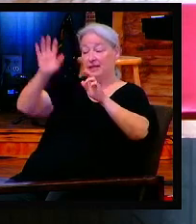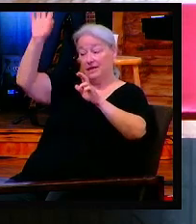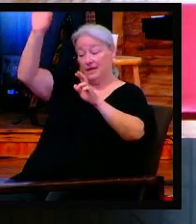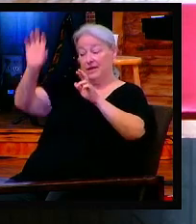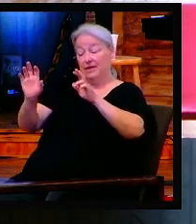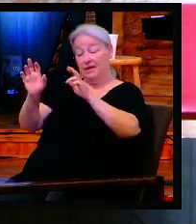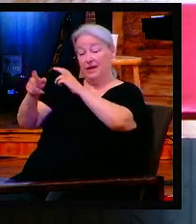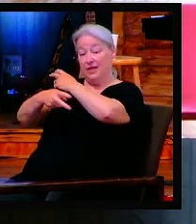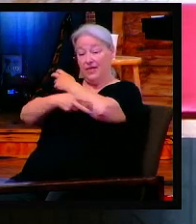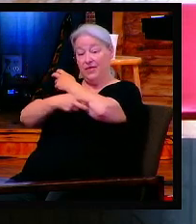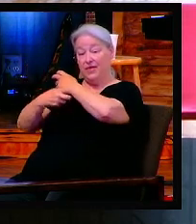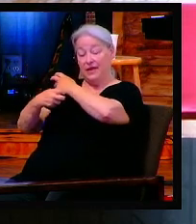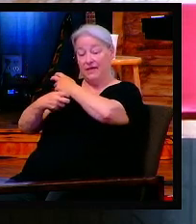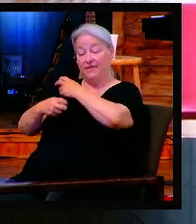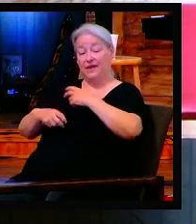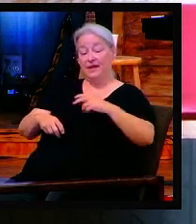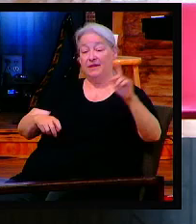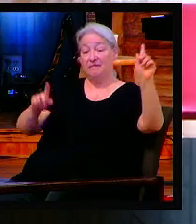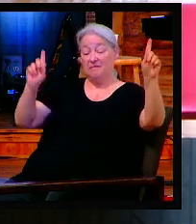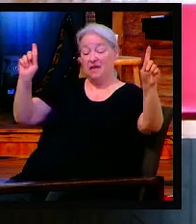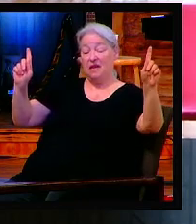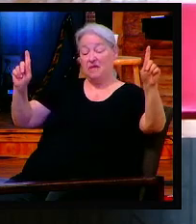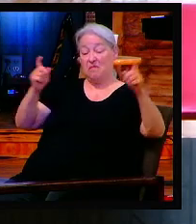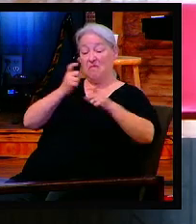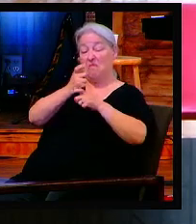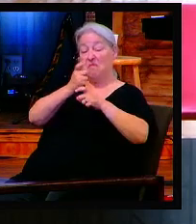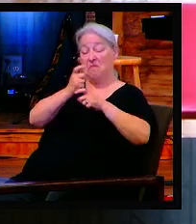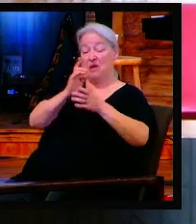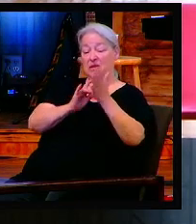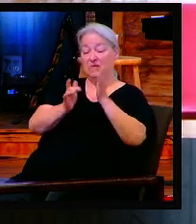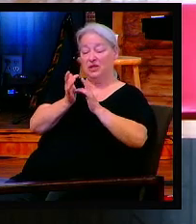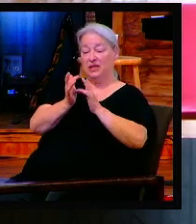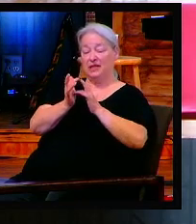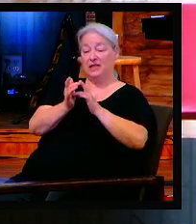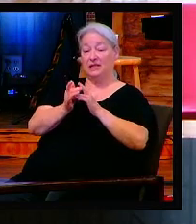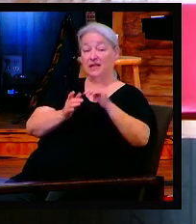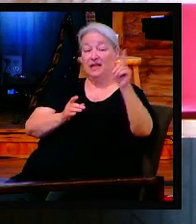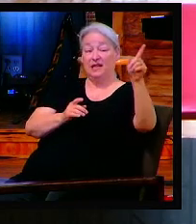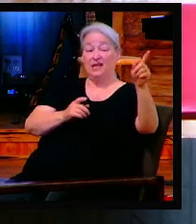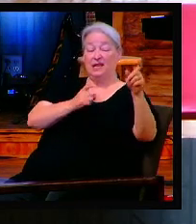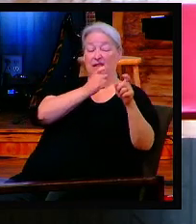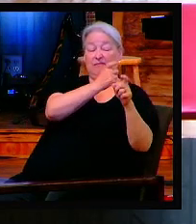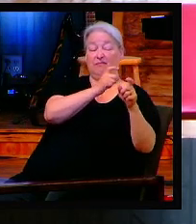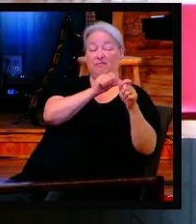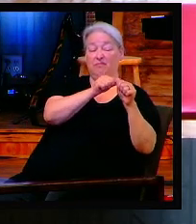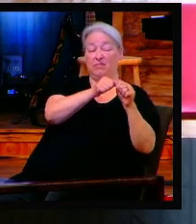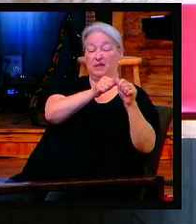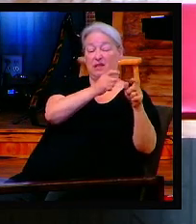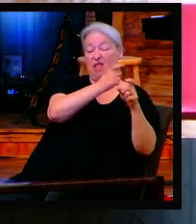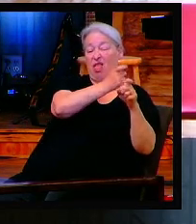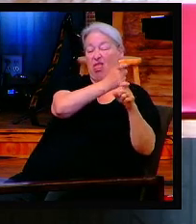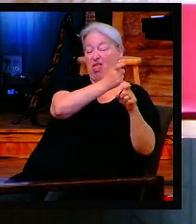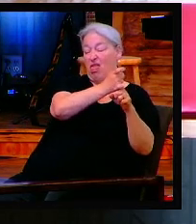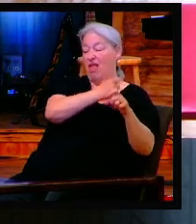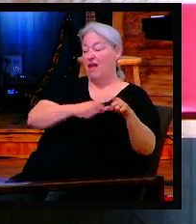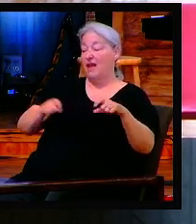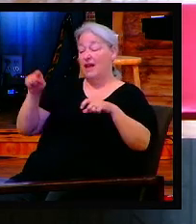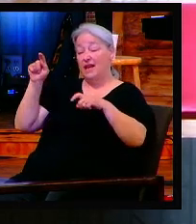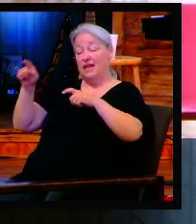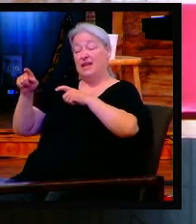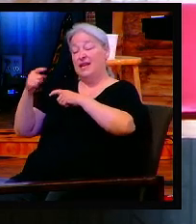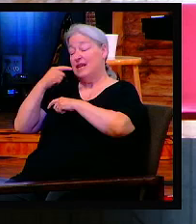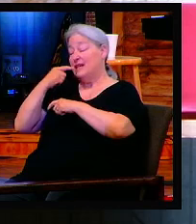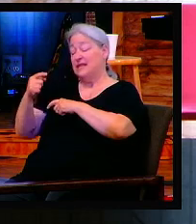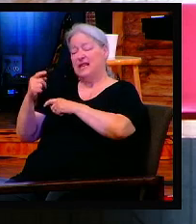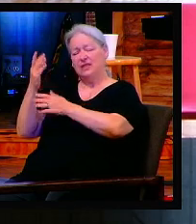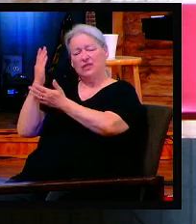this thief started yelling at the other thief over there. Stop making fun of him. We deserve this. He's done nothing wrong. I mean, you know, that's the gospel. When you have